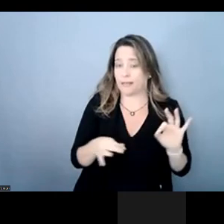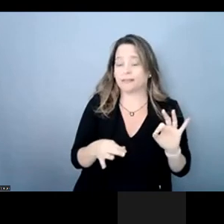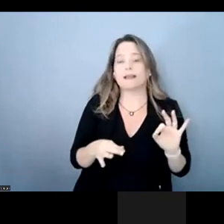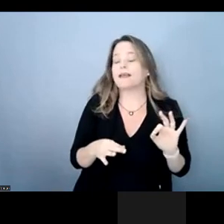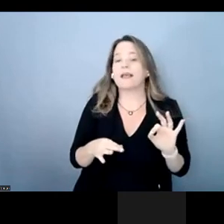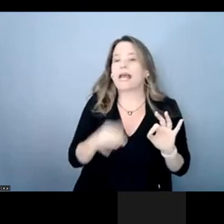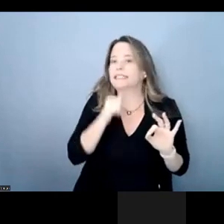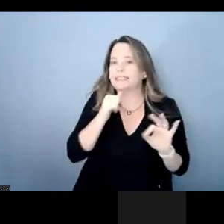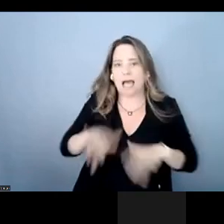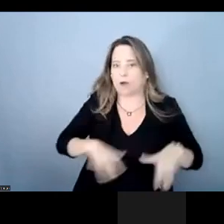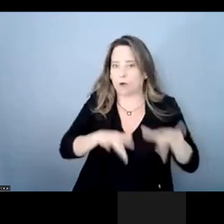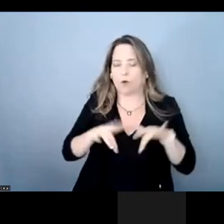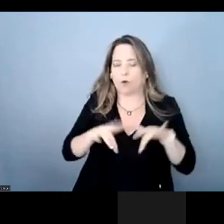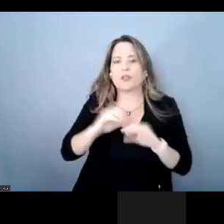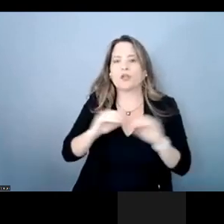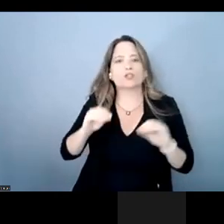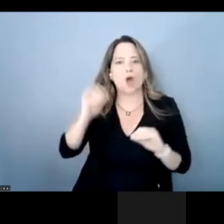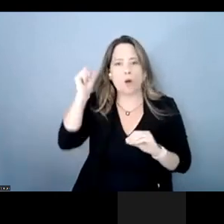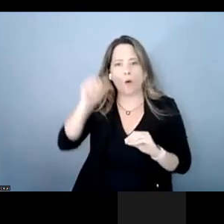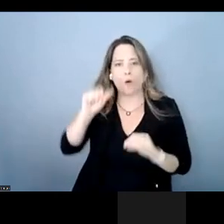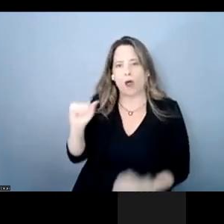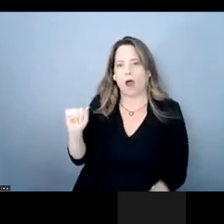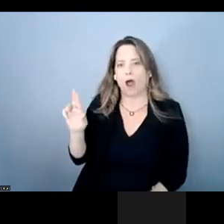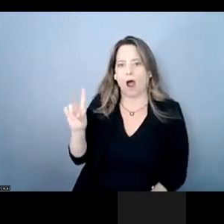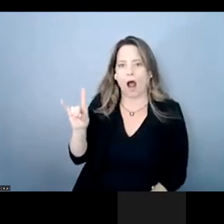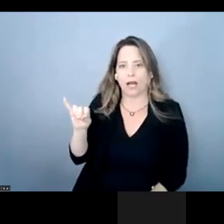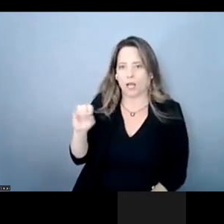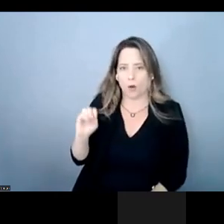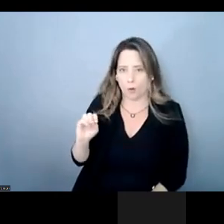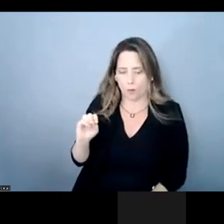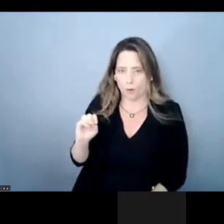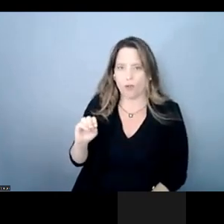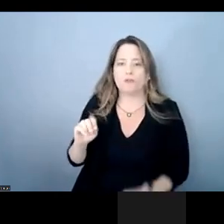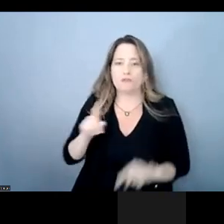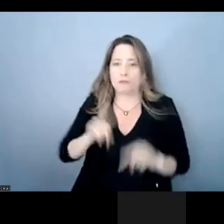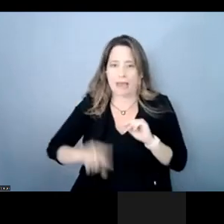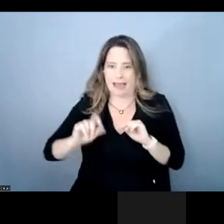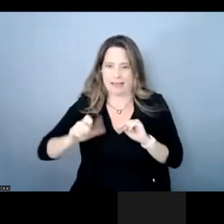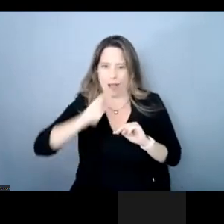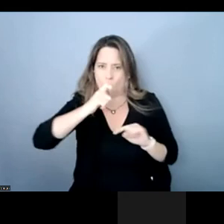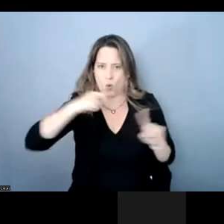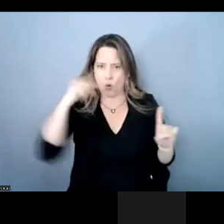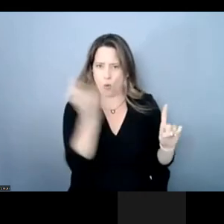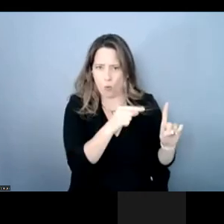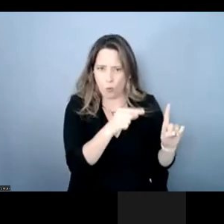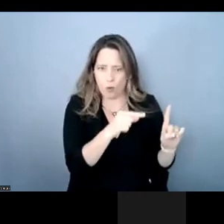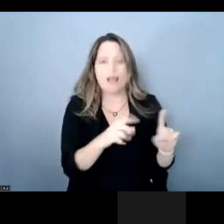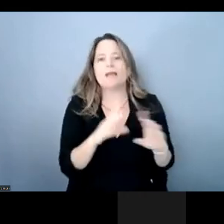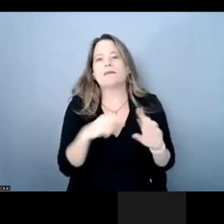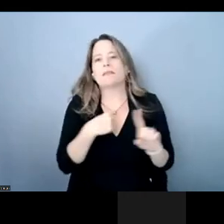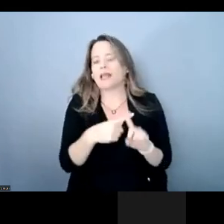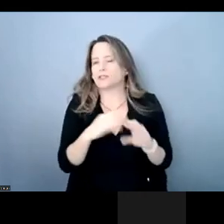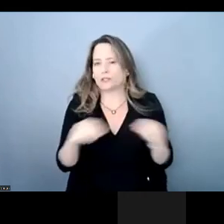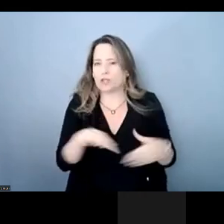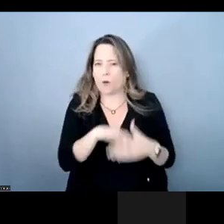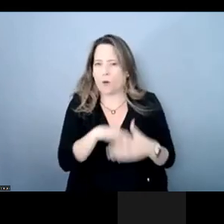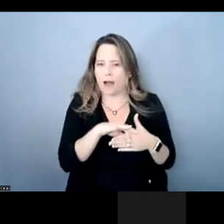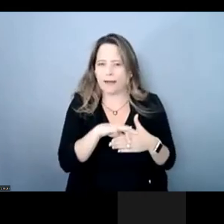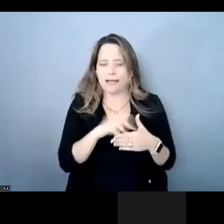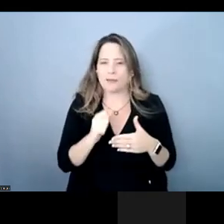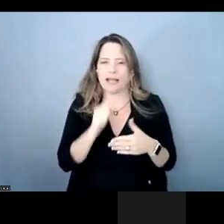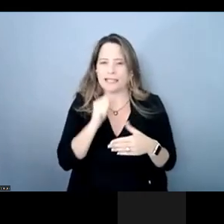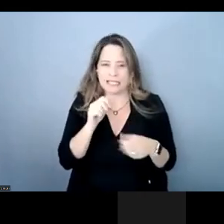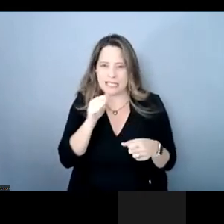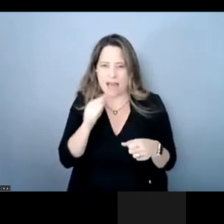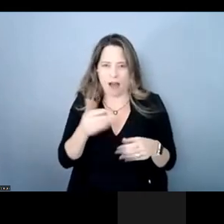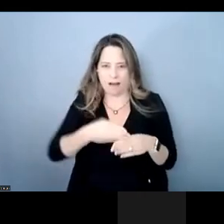and you can't tell who is the speaker on the other end and there's no context because it's not complete it's only